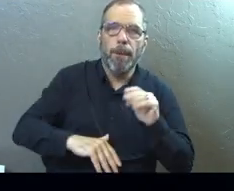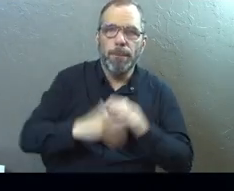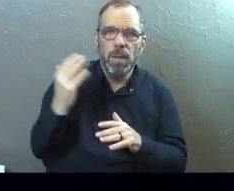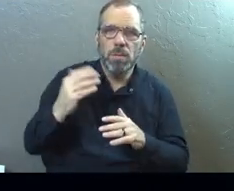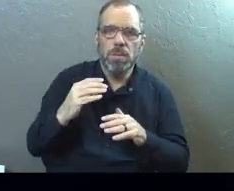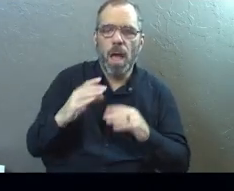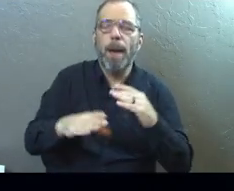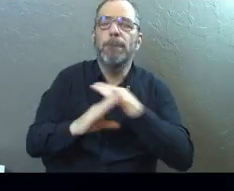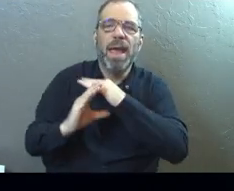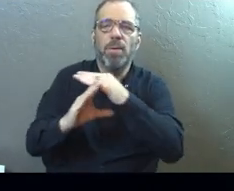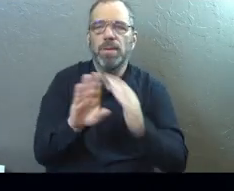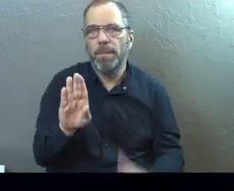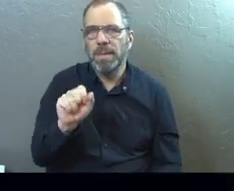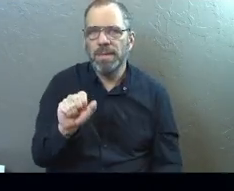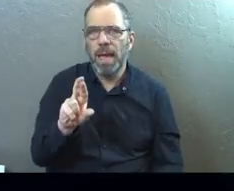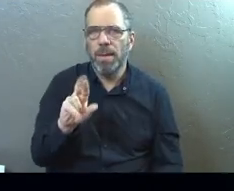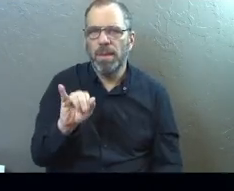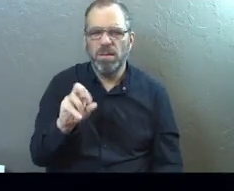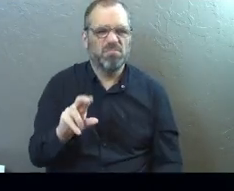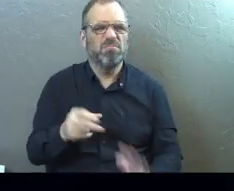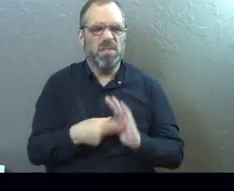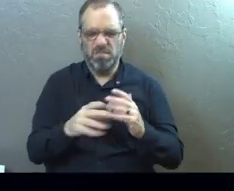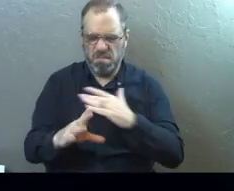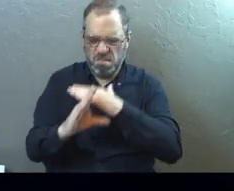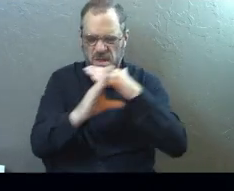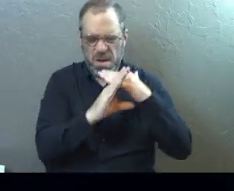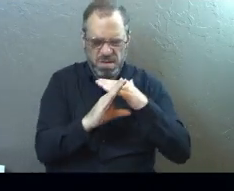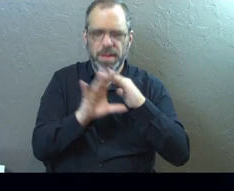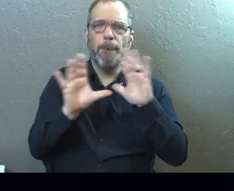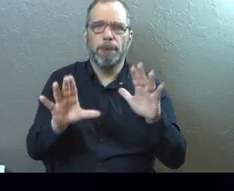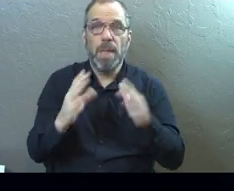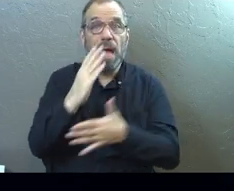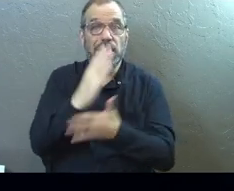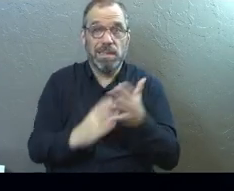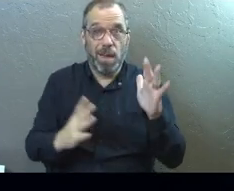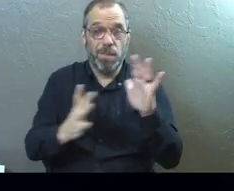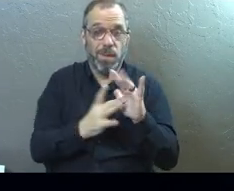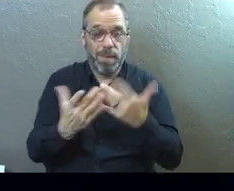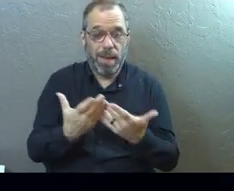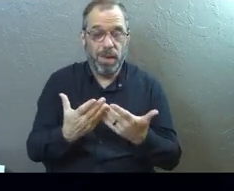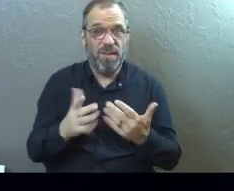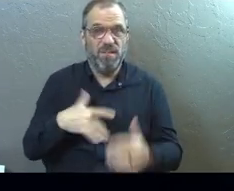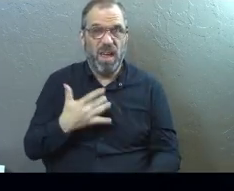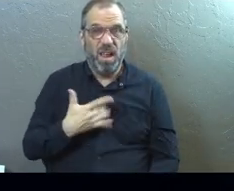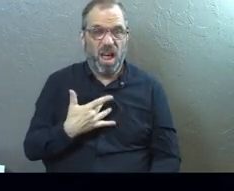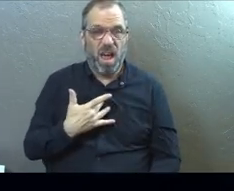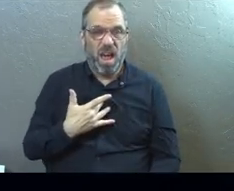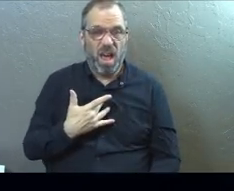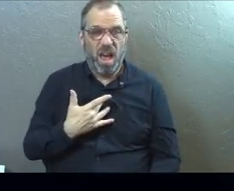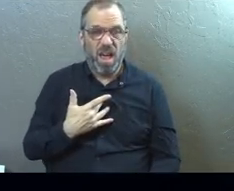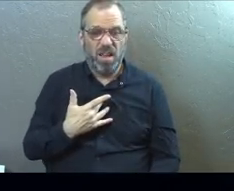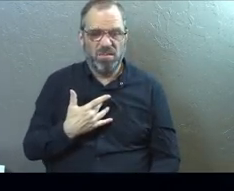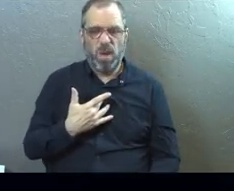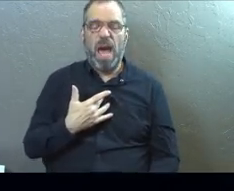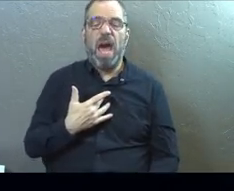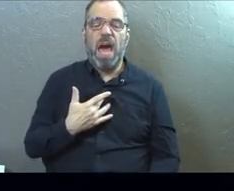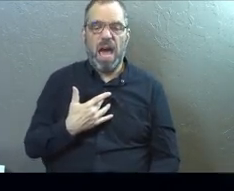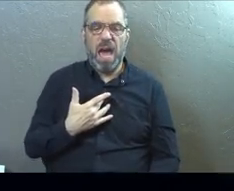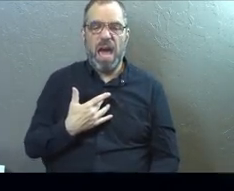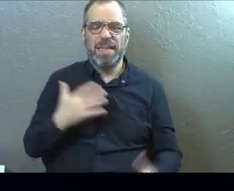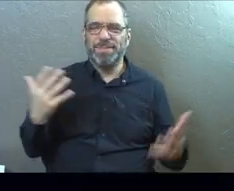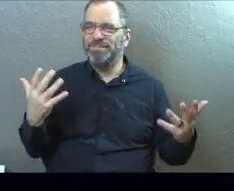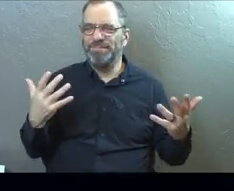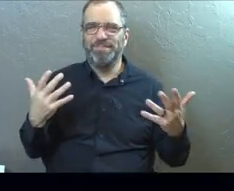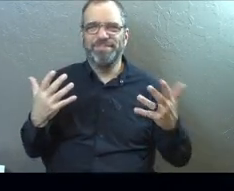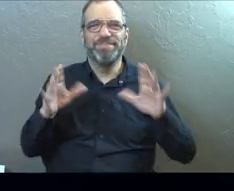barriers. You're like, what does that mean? Okay, and I'll say this. Some of these passages we're about to walk through, they're going to feel like they have nuance, the ideas, but really